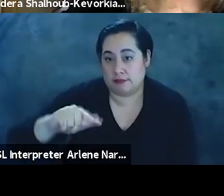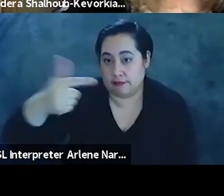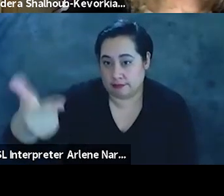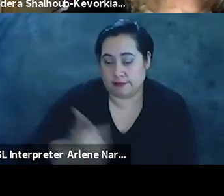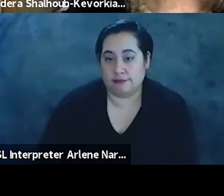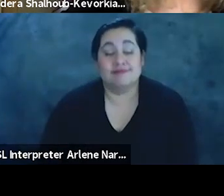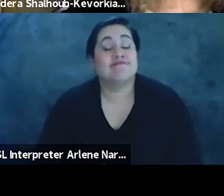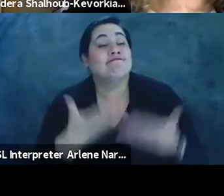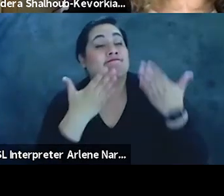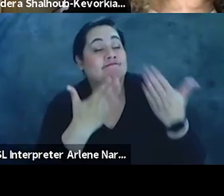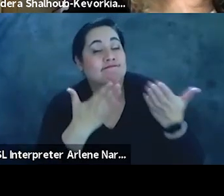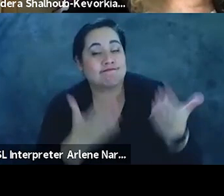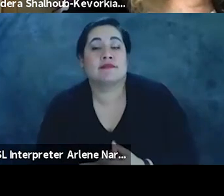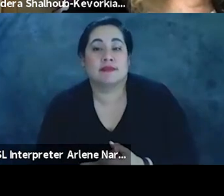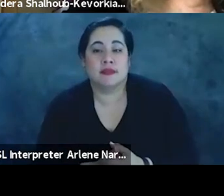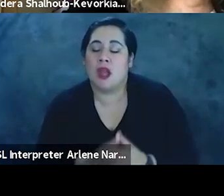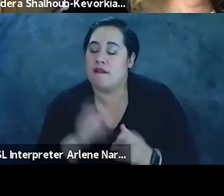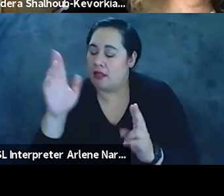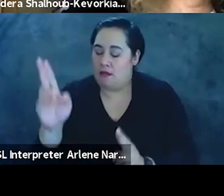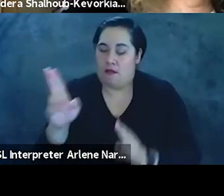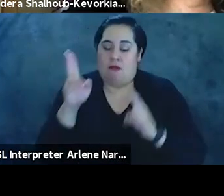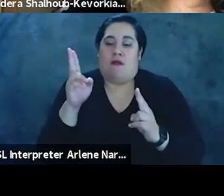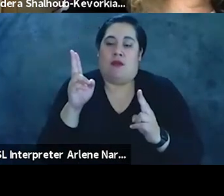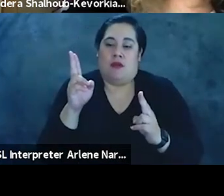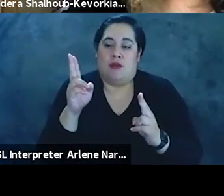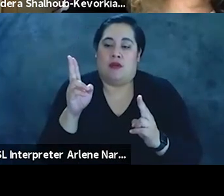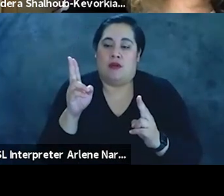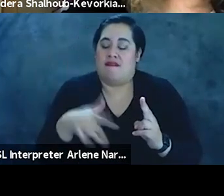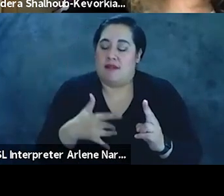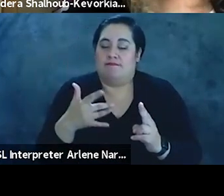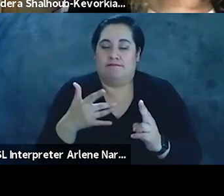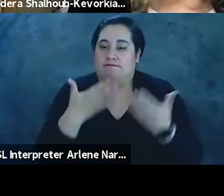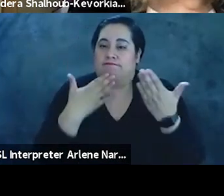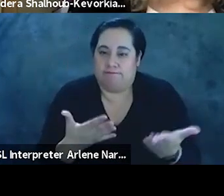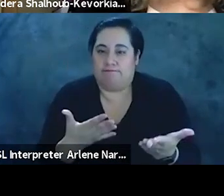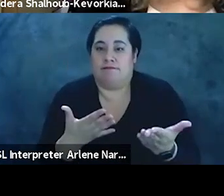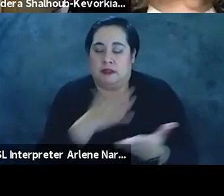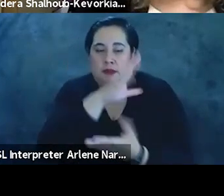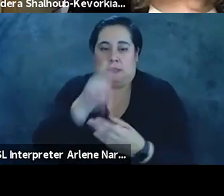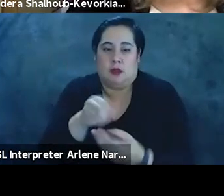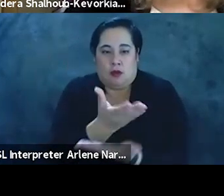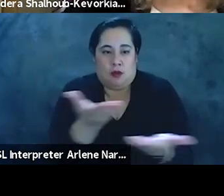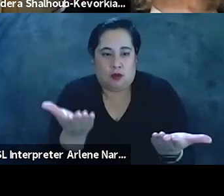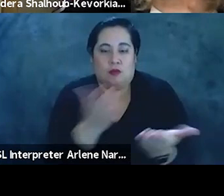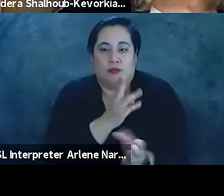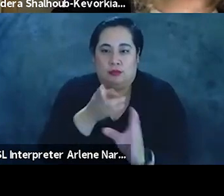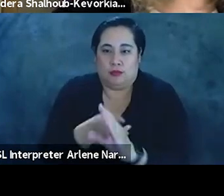Thank you. It's a great honor and privilege to be among you all, and